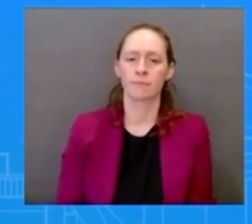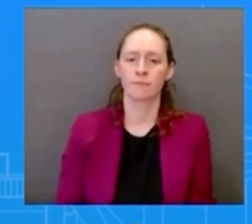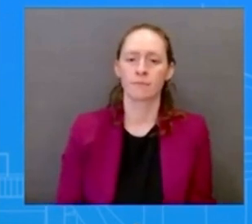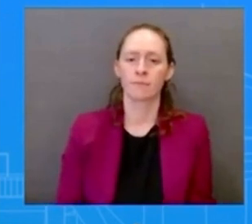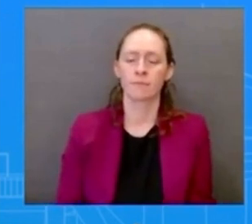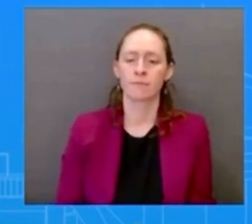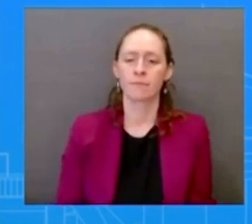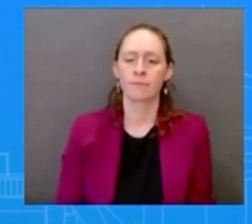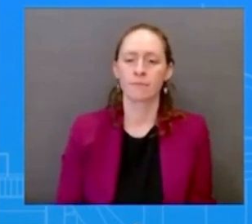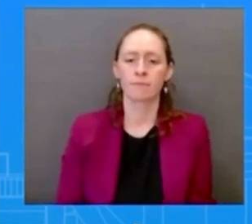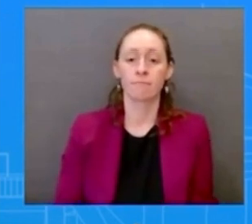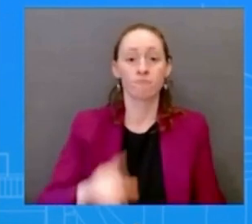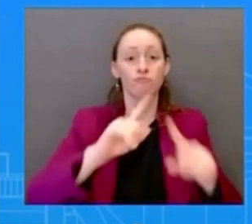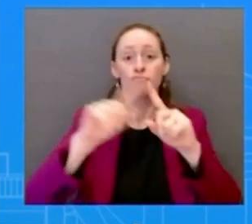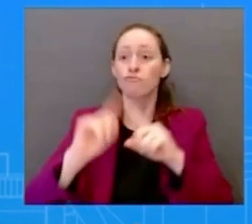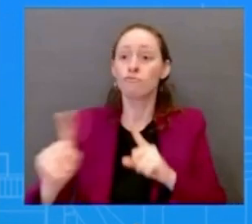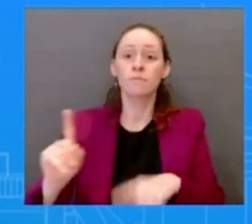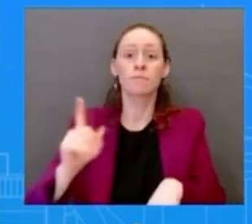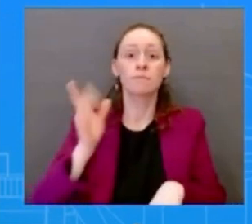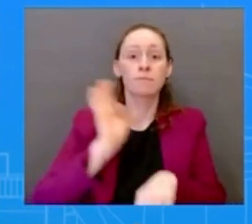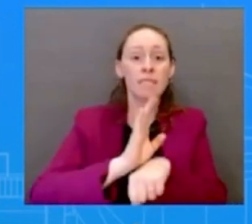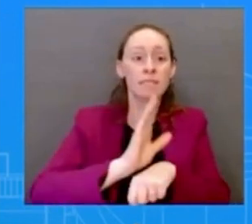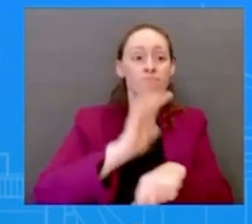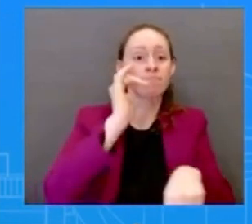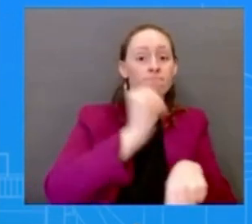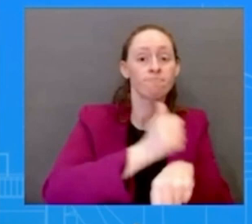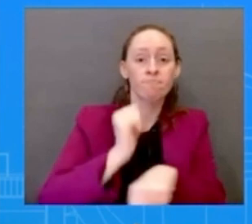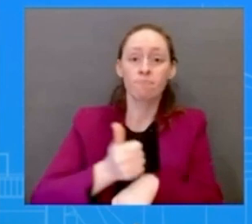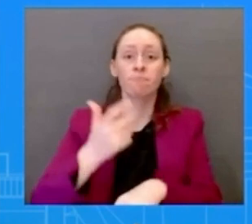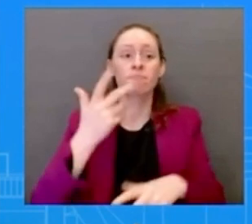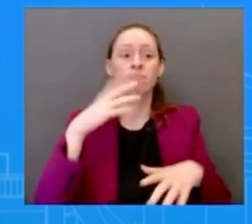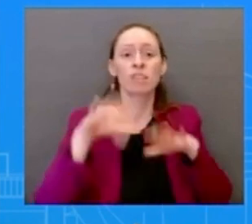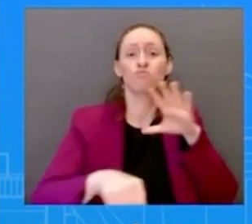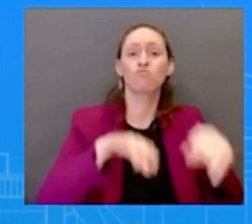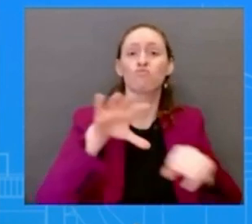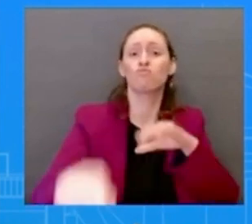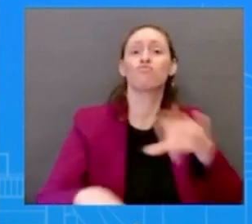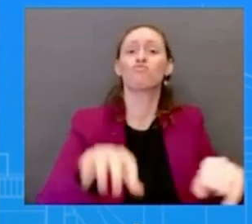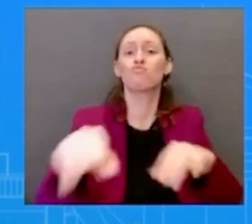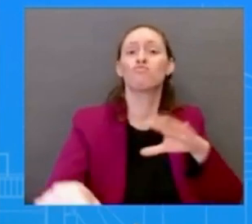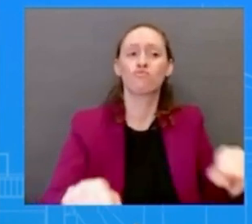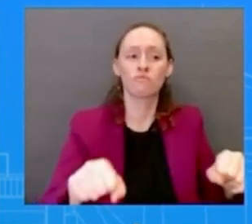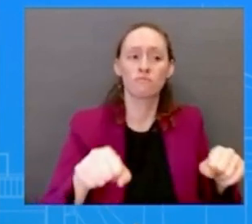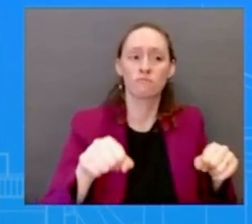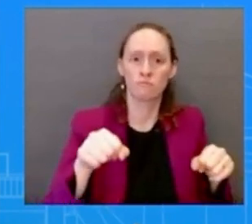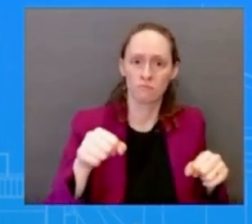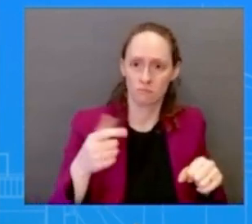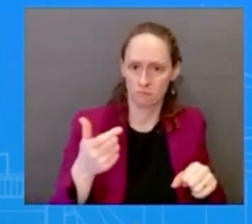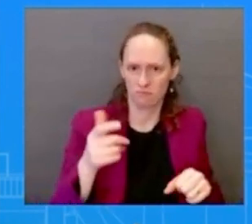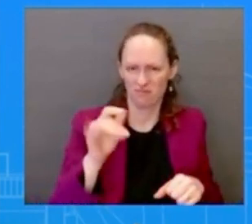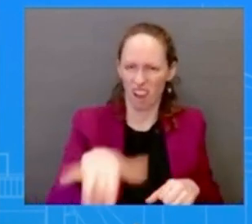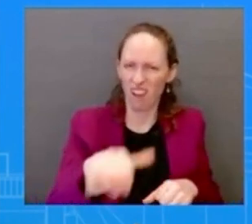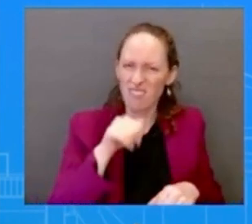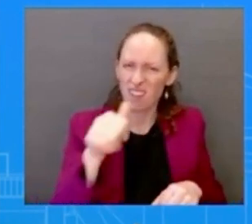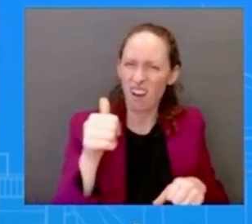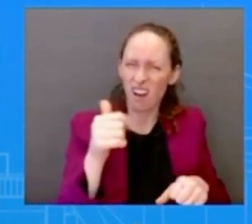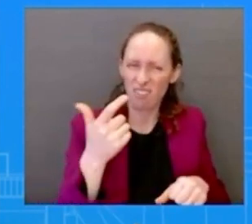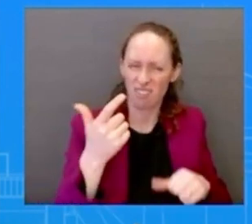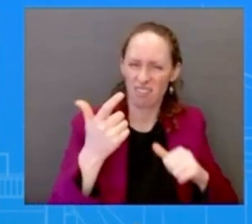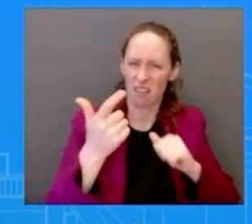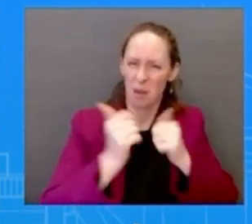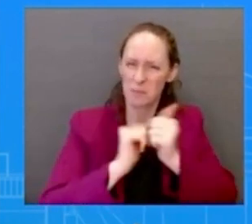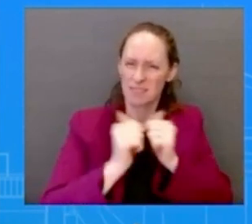multiple times his executive order on this particular issue promoting capital capitalism oh i'm competition pardon me specifically